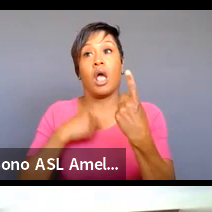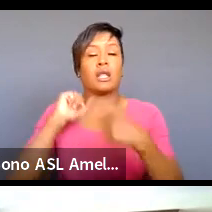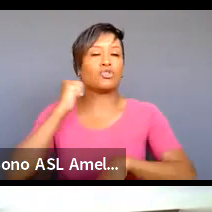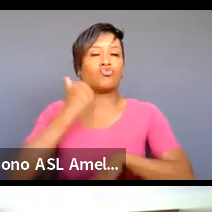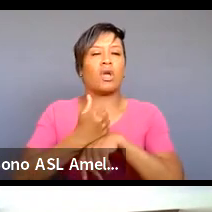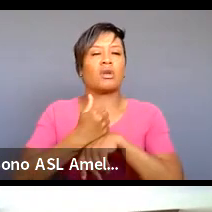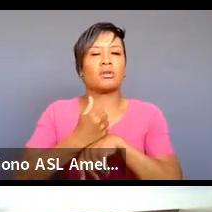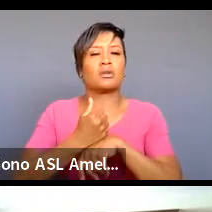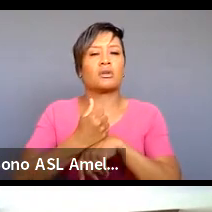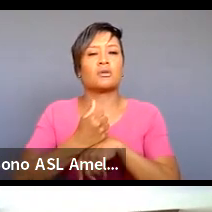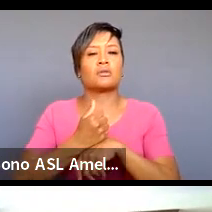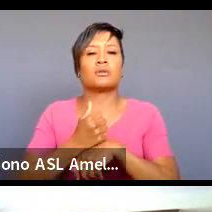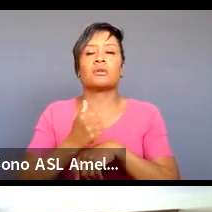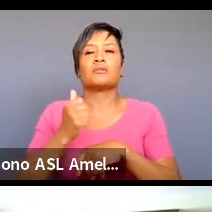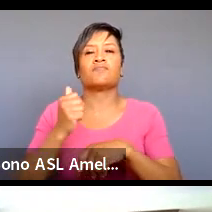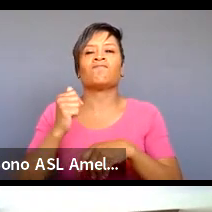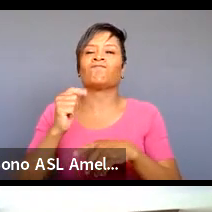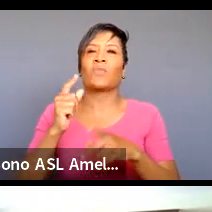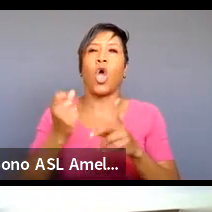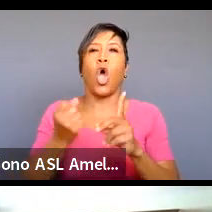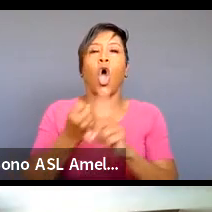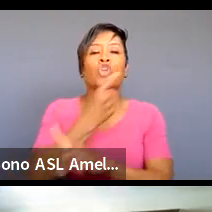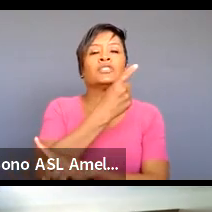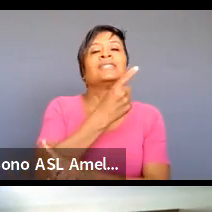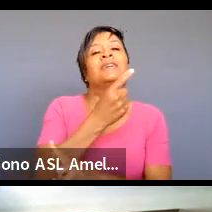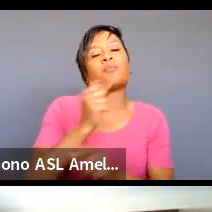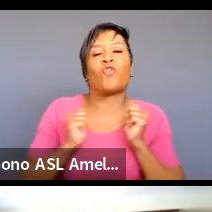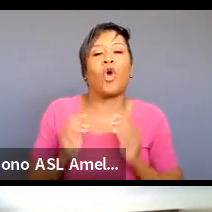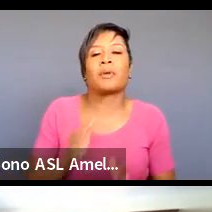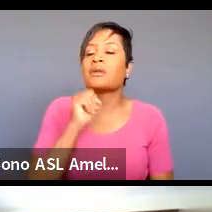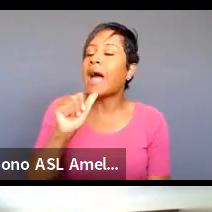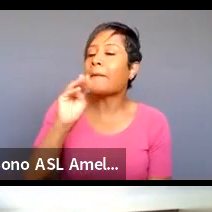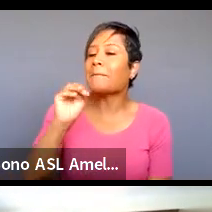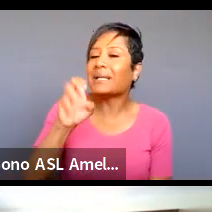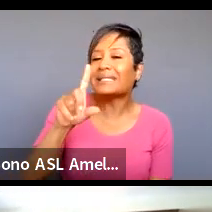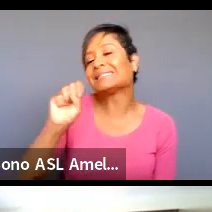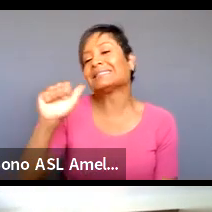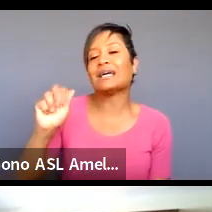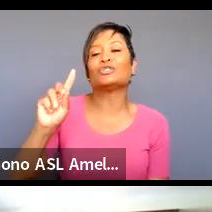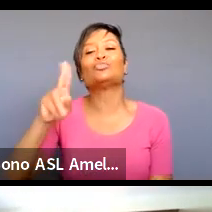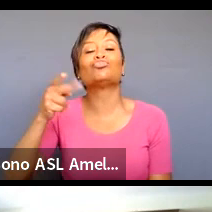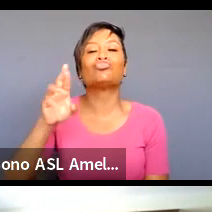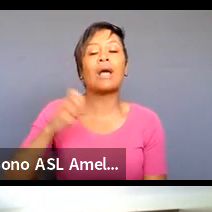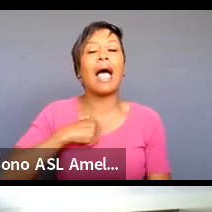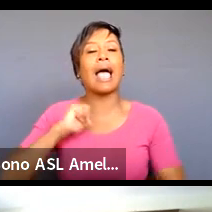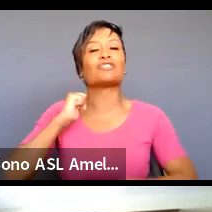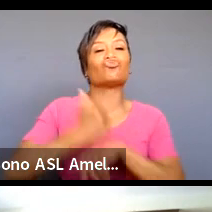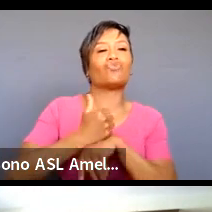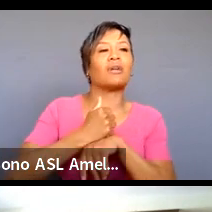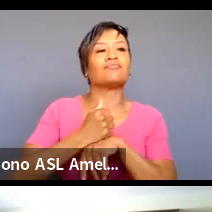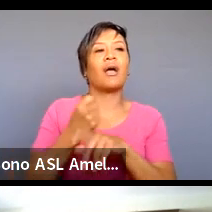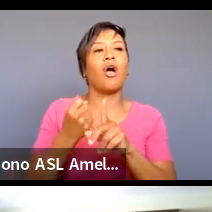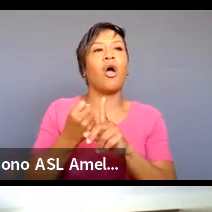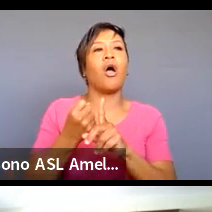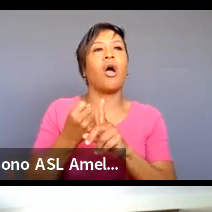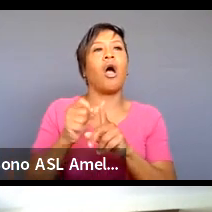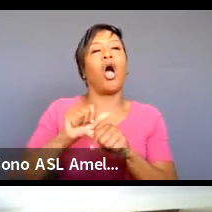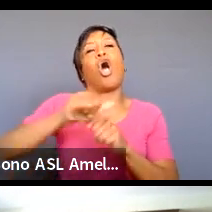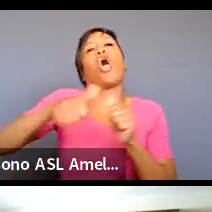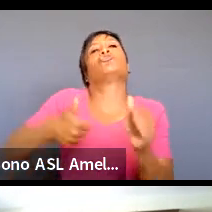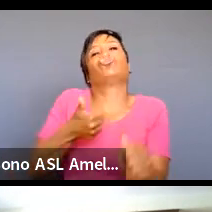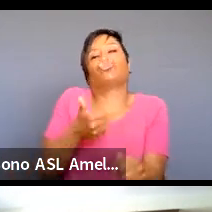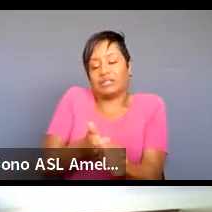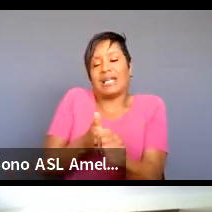alternate performer that was not melissa dupre i created an alternate identity and that identity was the performer that was